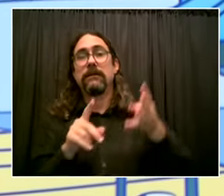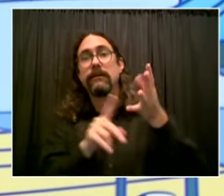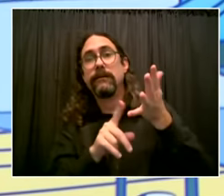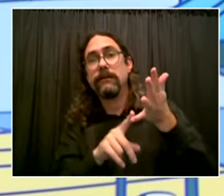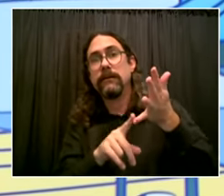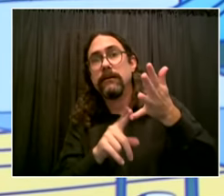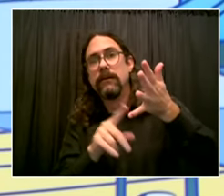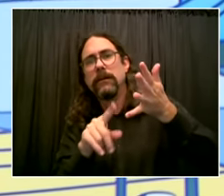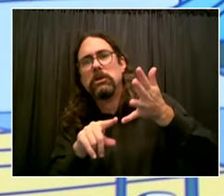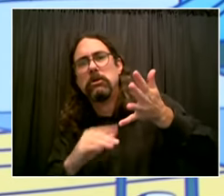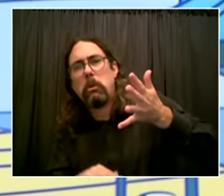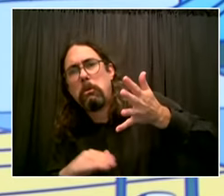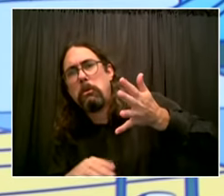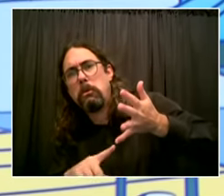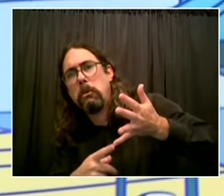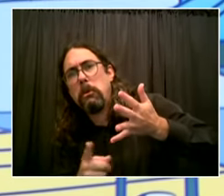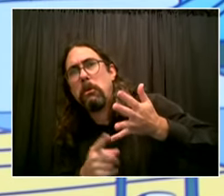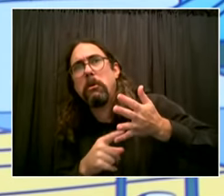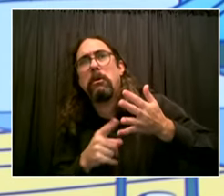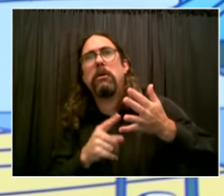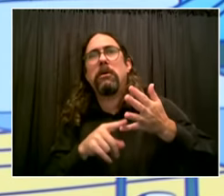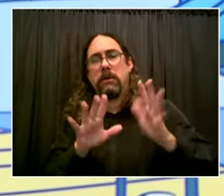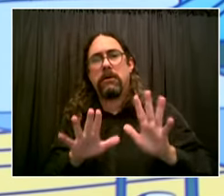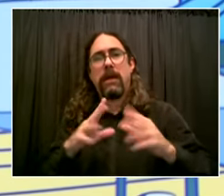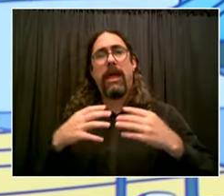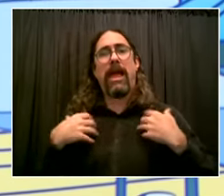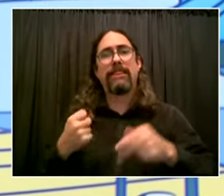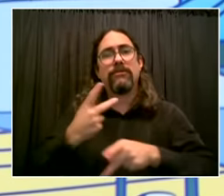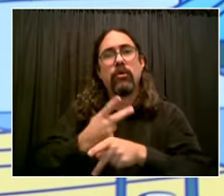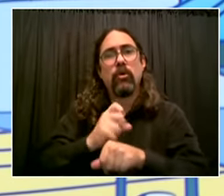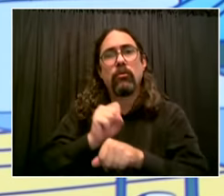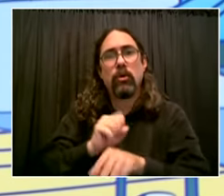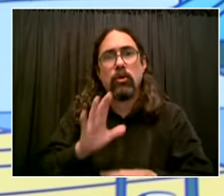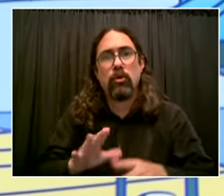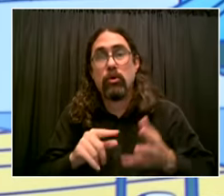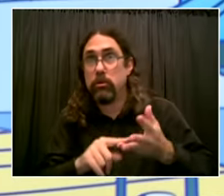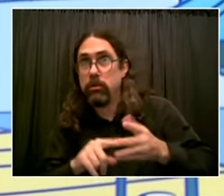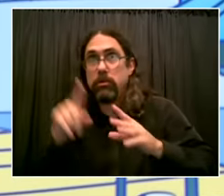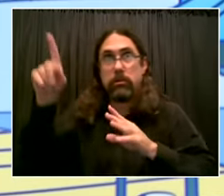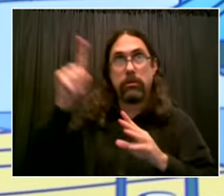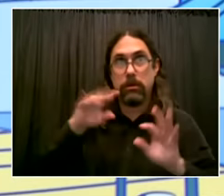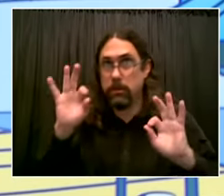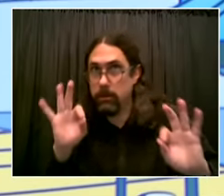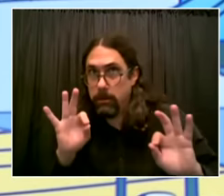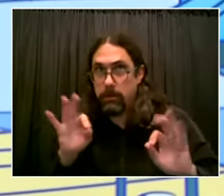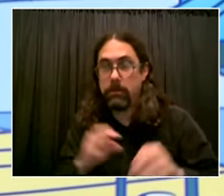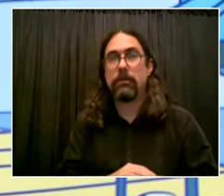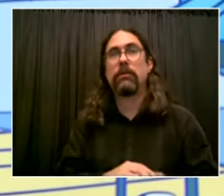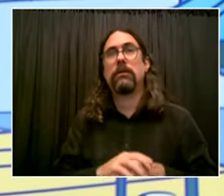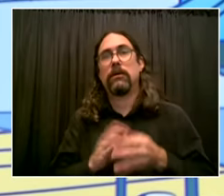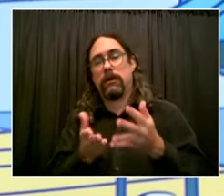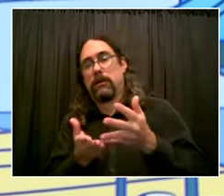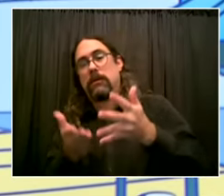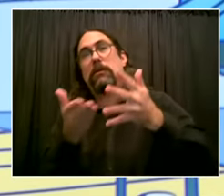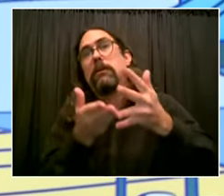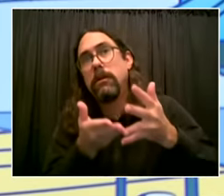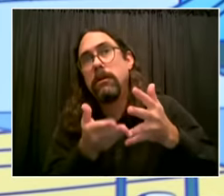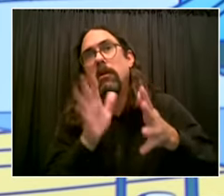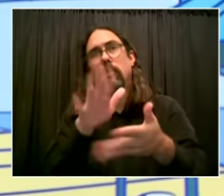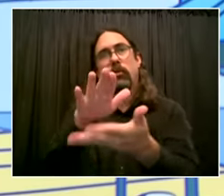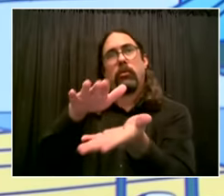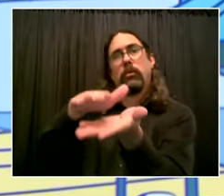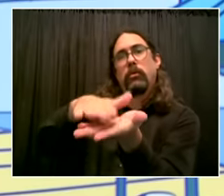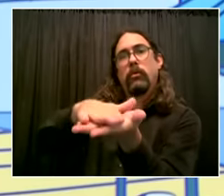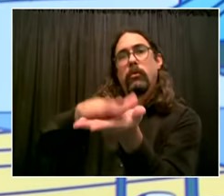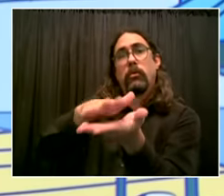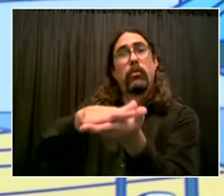uh our next focus was on schools for obvious reasons of both the sensitivities of supporting our kids and families